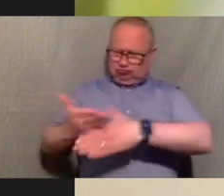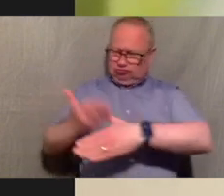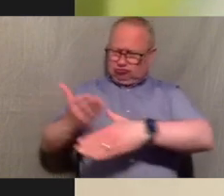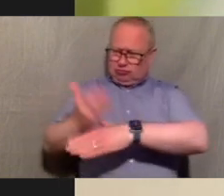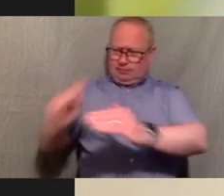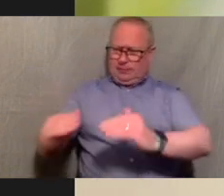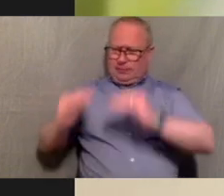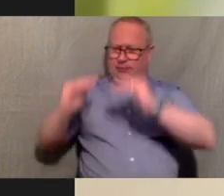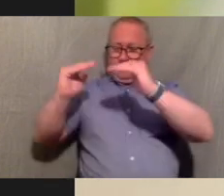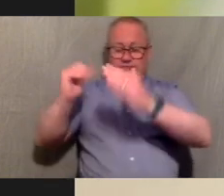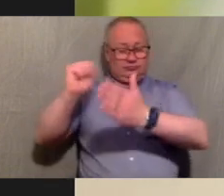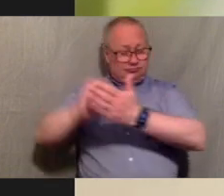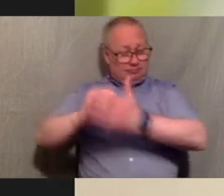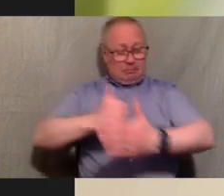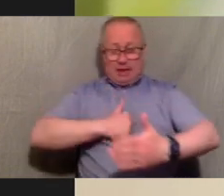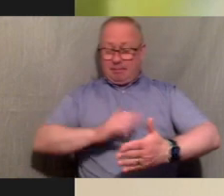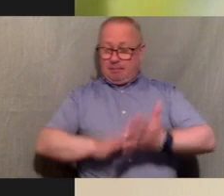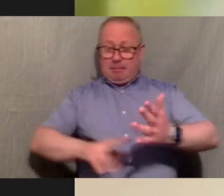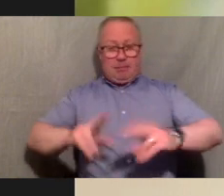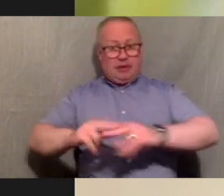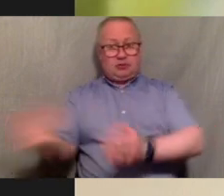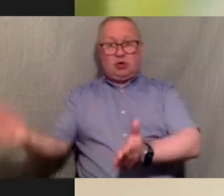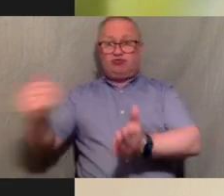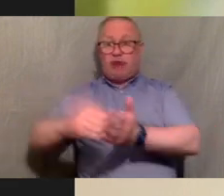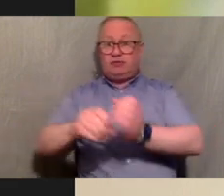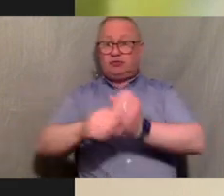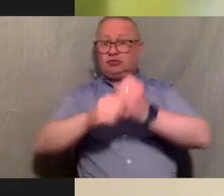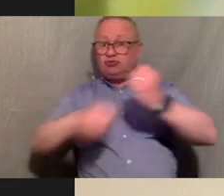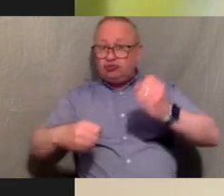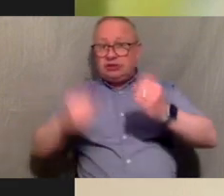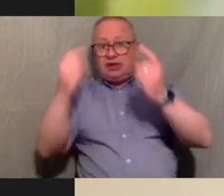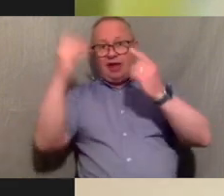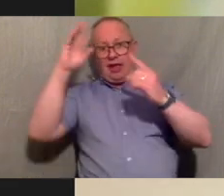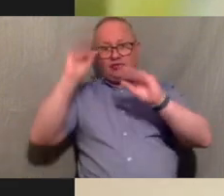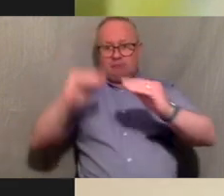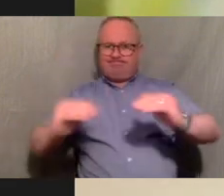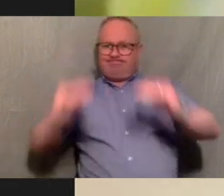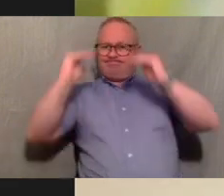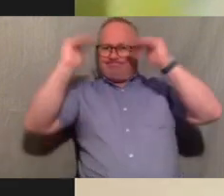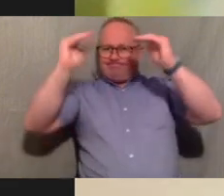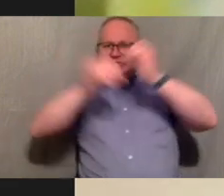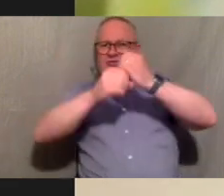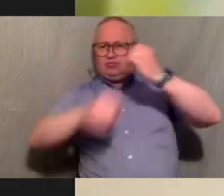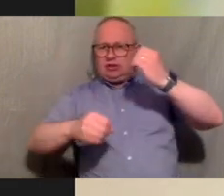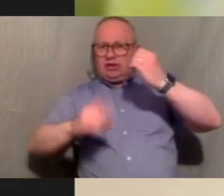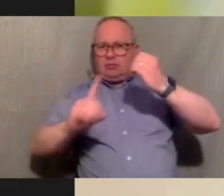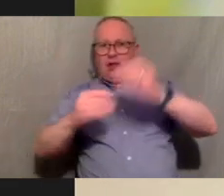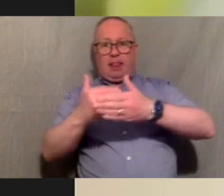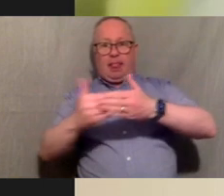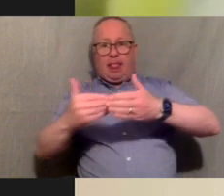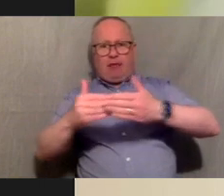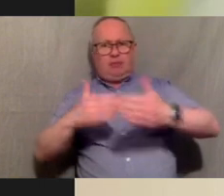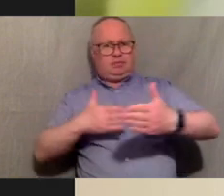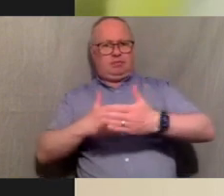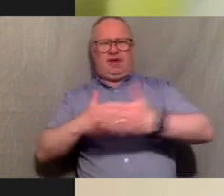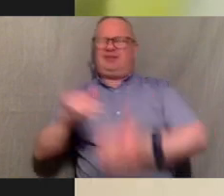parents came to the uk with degrees and they come with so many different levels of education but because there is that language barrier which i do understand they